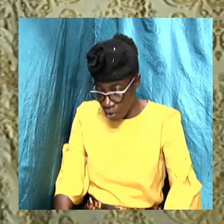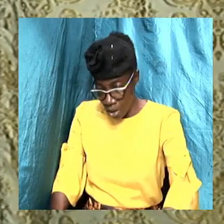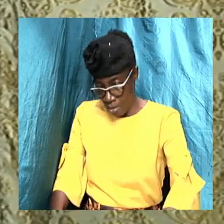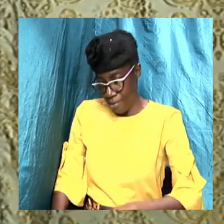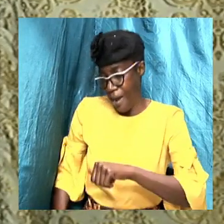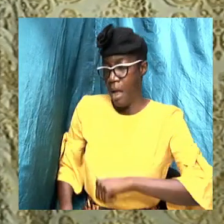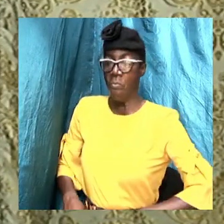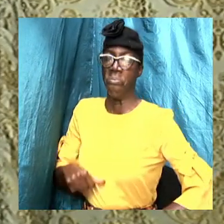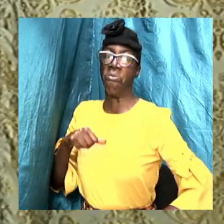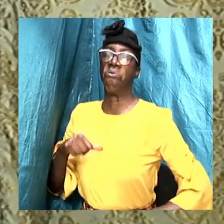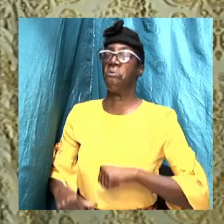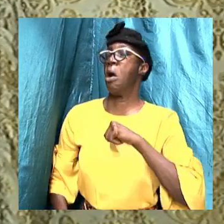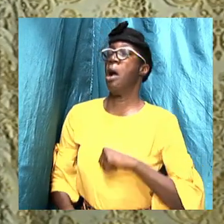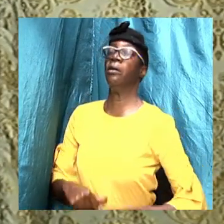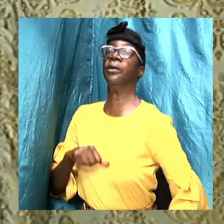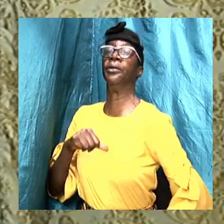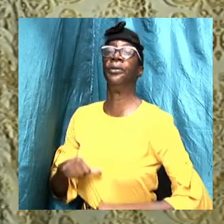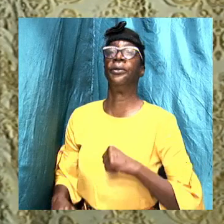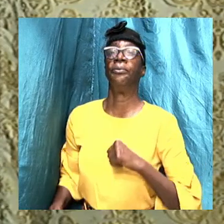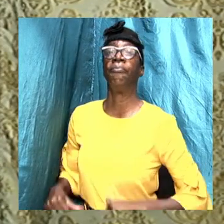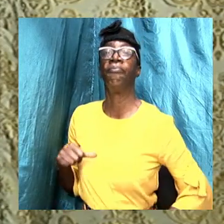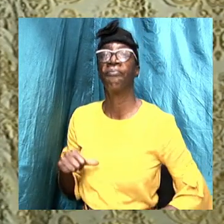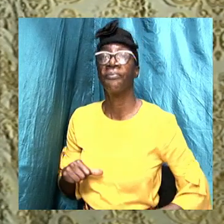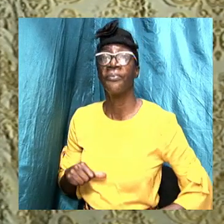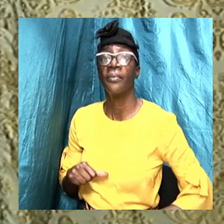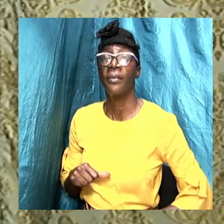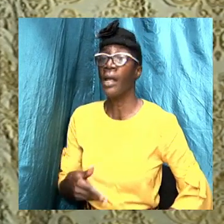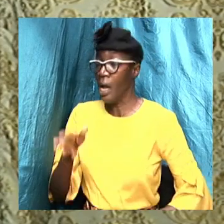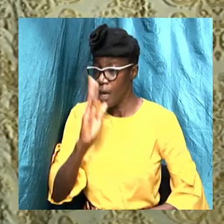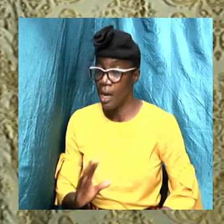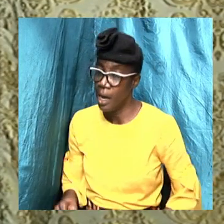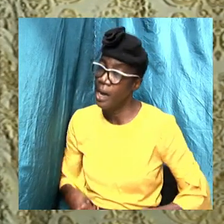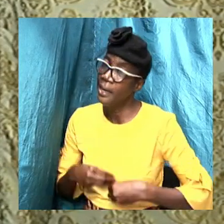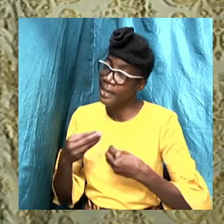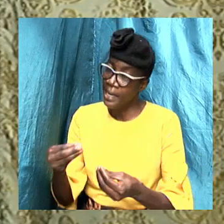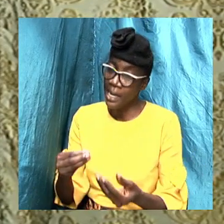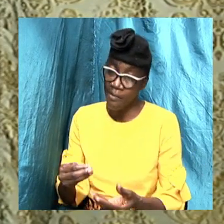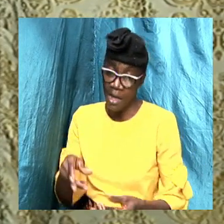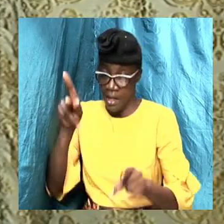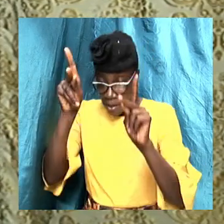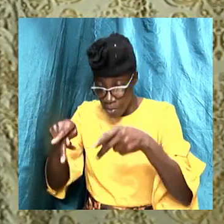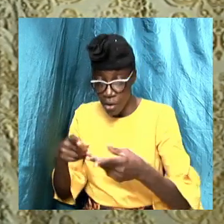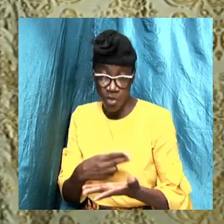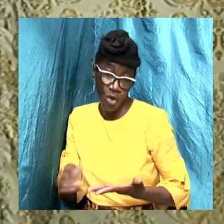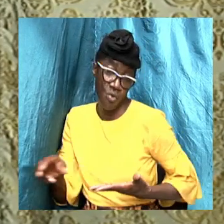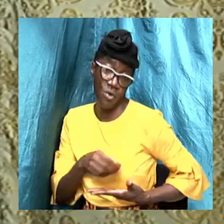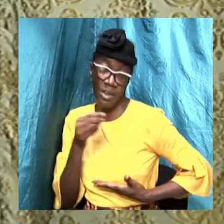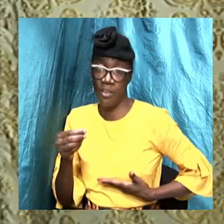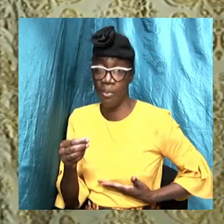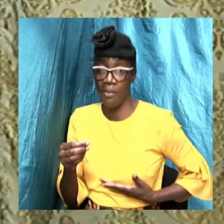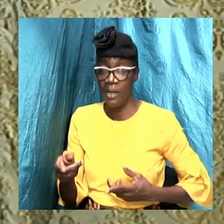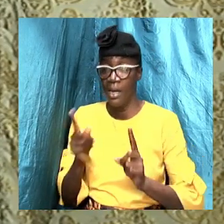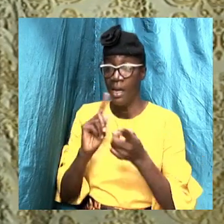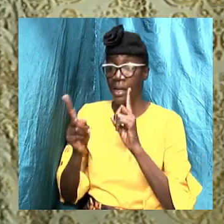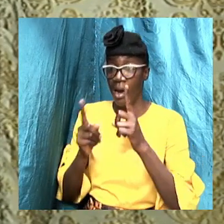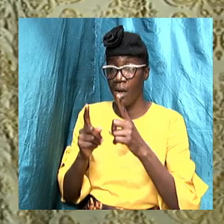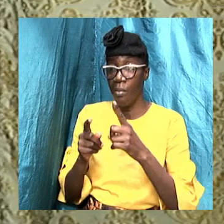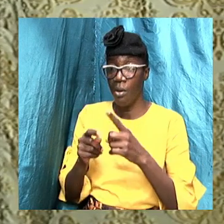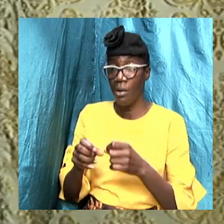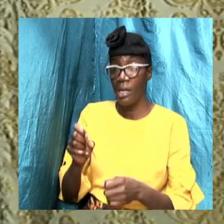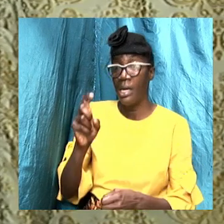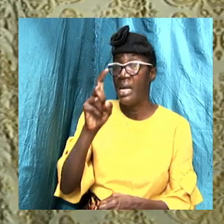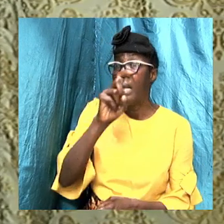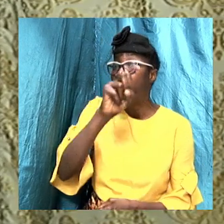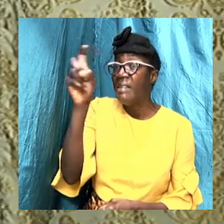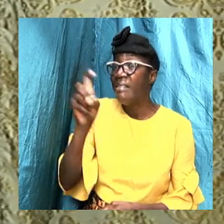ask for forgiveness. And God gave that person the Holy Spirit. We mentioned Zacchaeus that Zacchaeus said that,